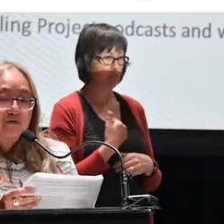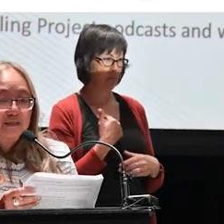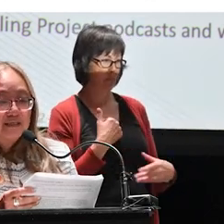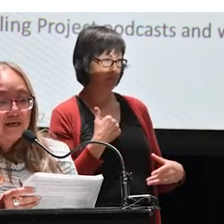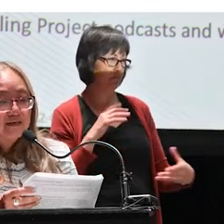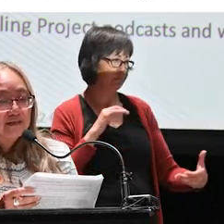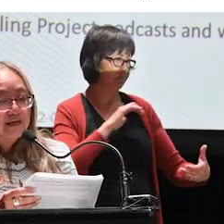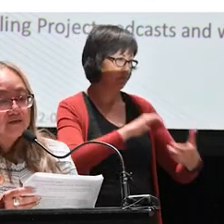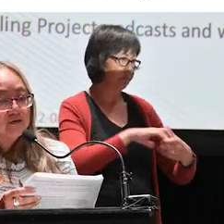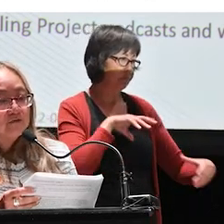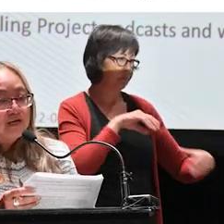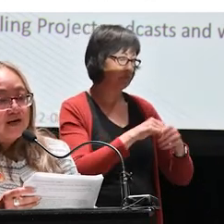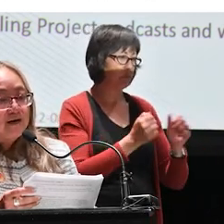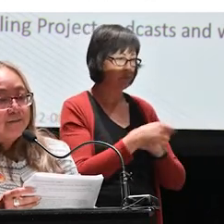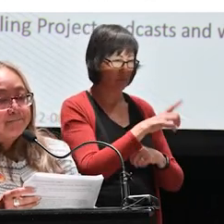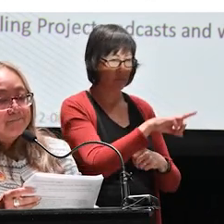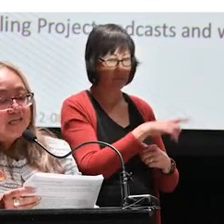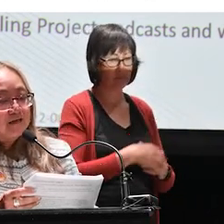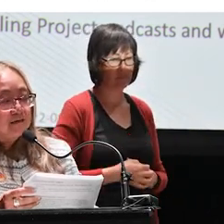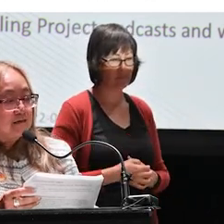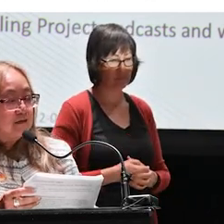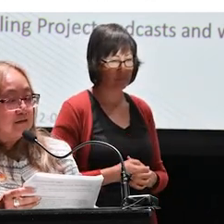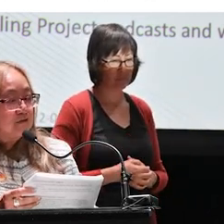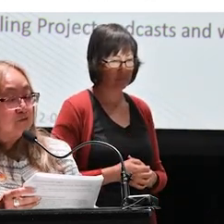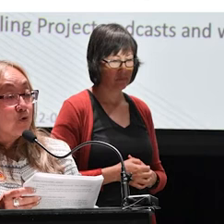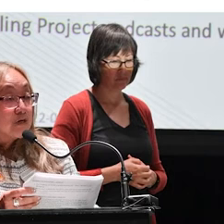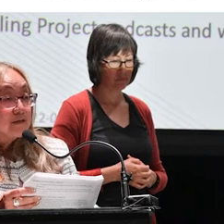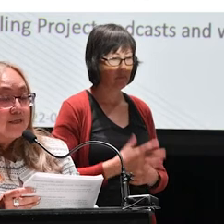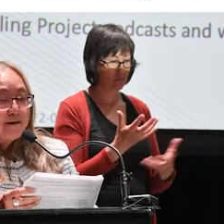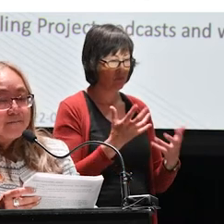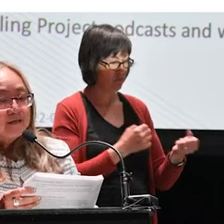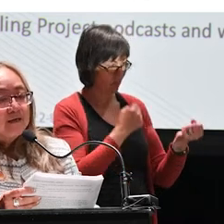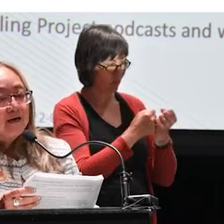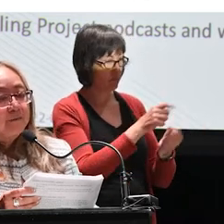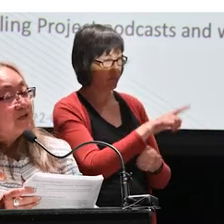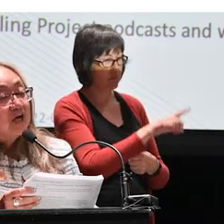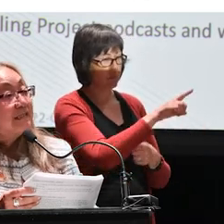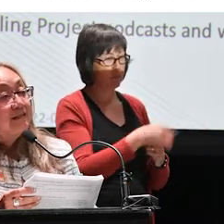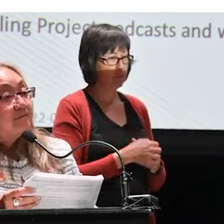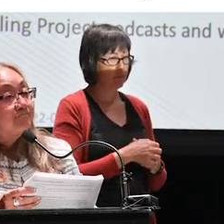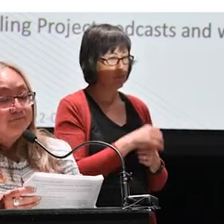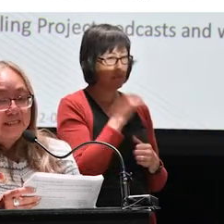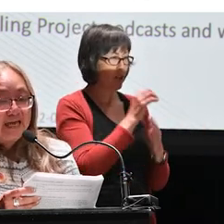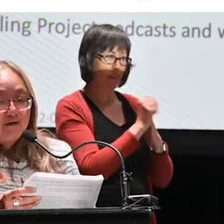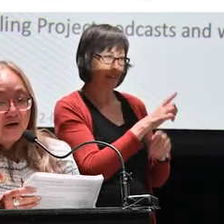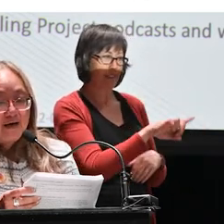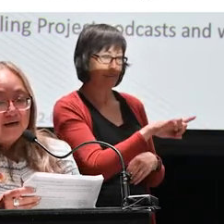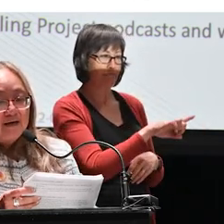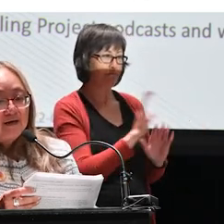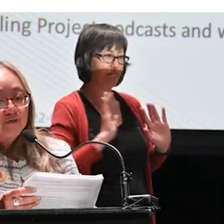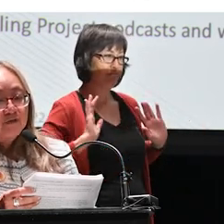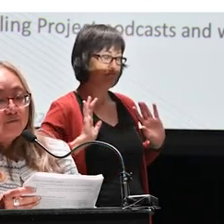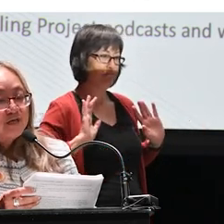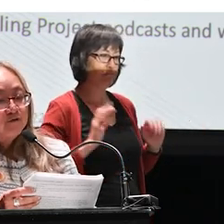the cultural instigators and to support them, but not lead them in any way.